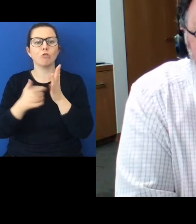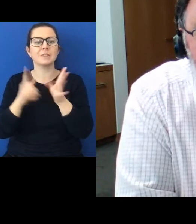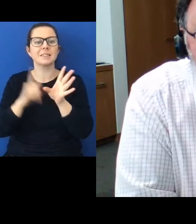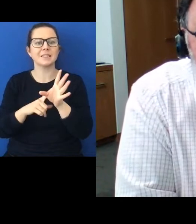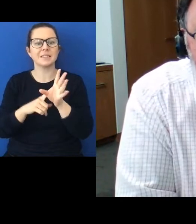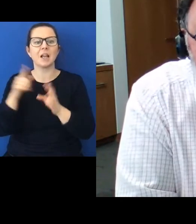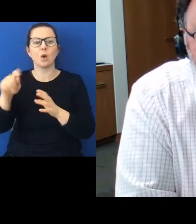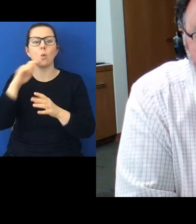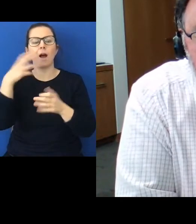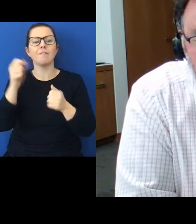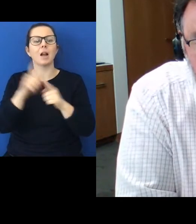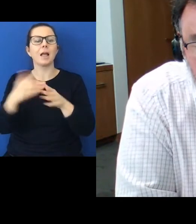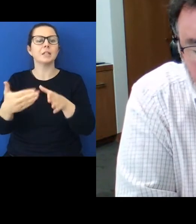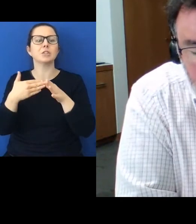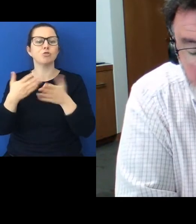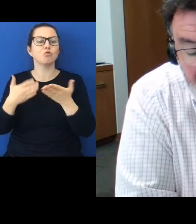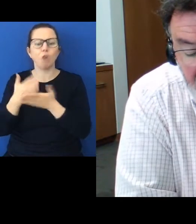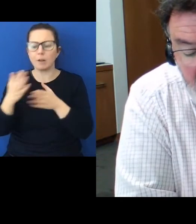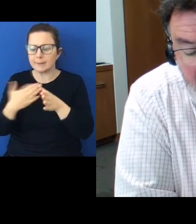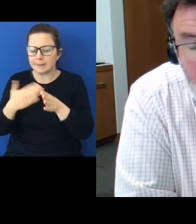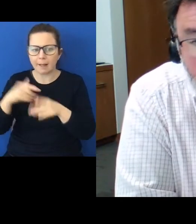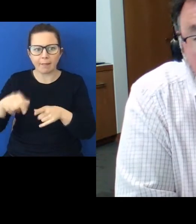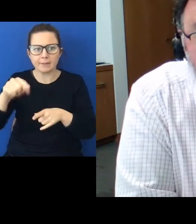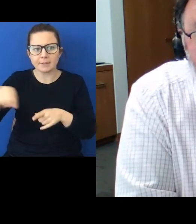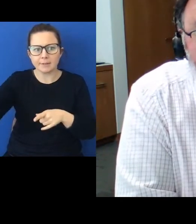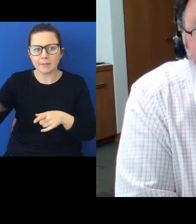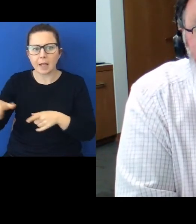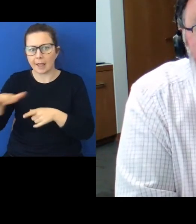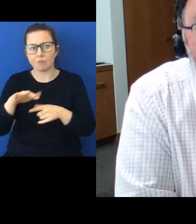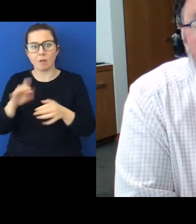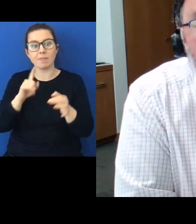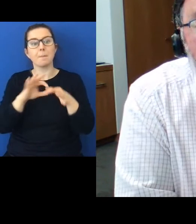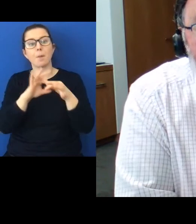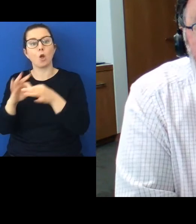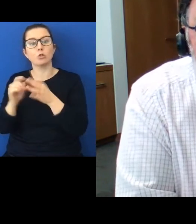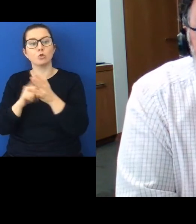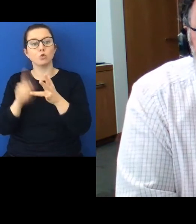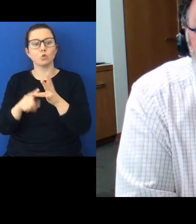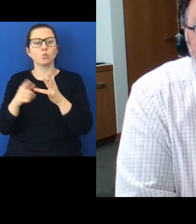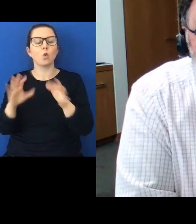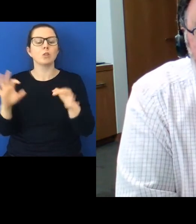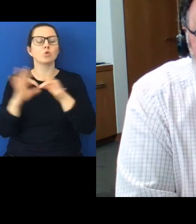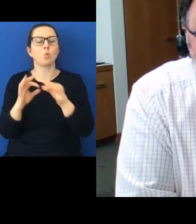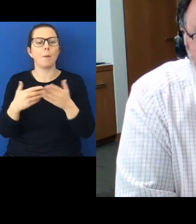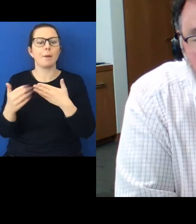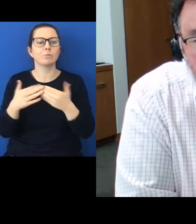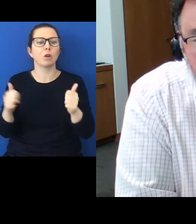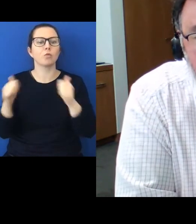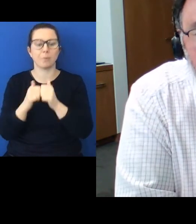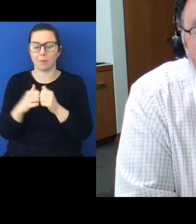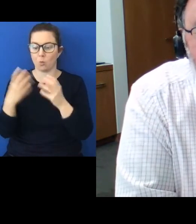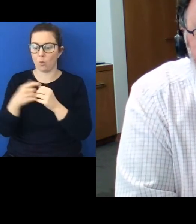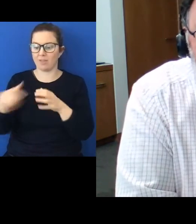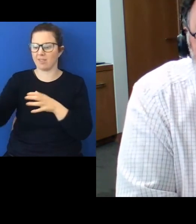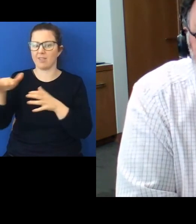mana or indigenous rights in the particular area belong joint management agreements with the local authority